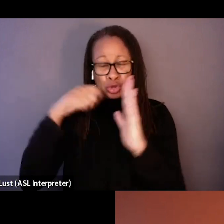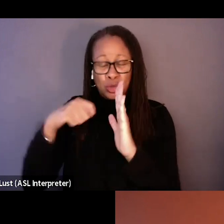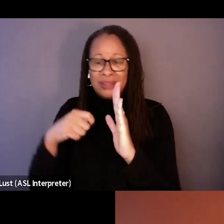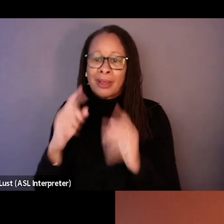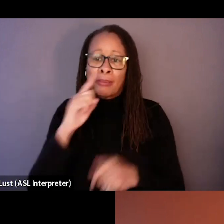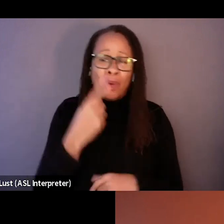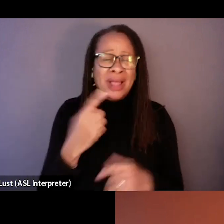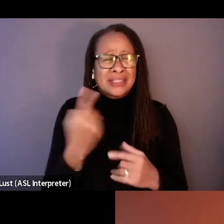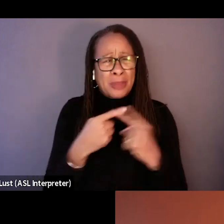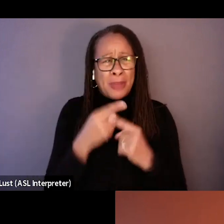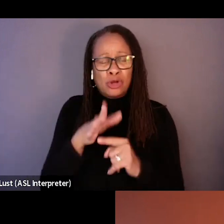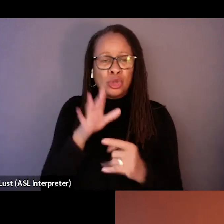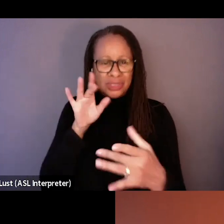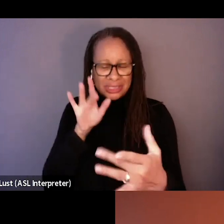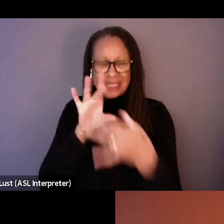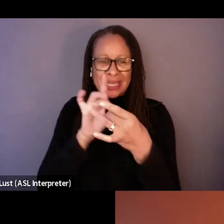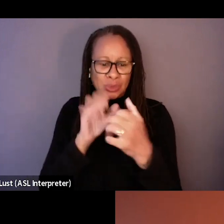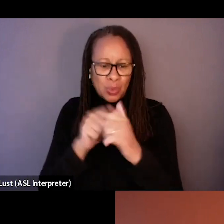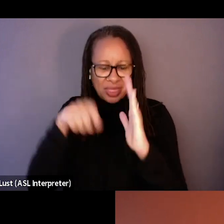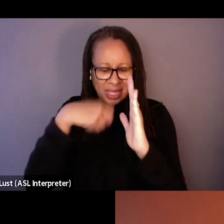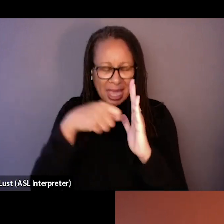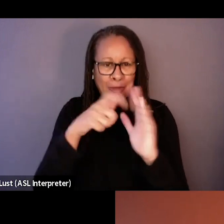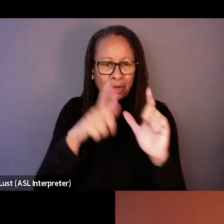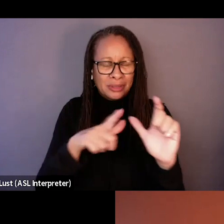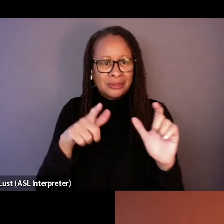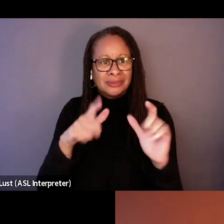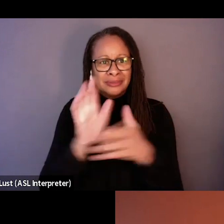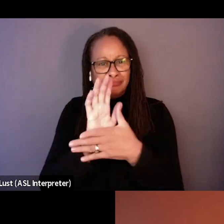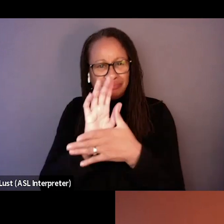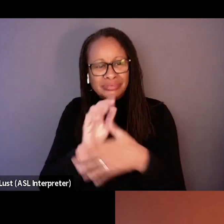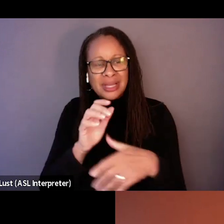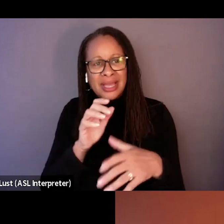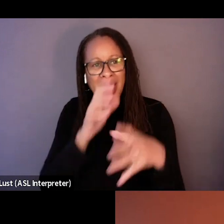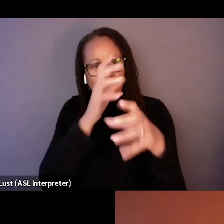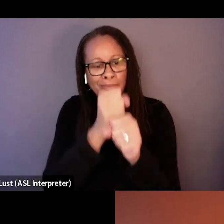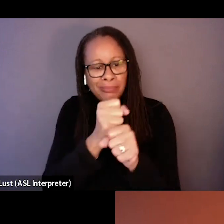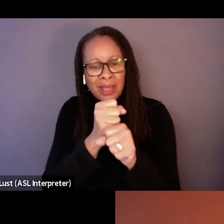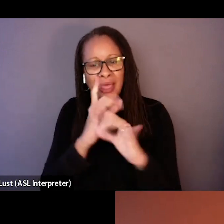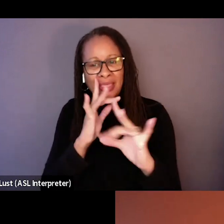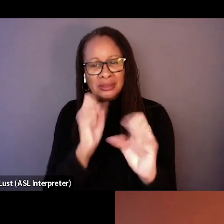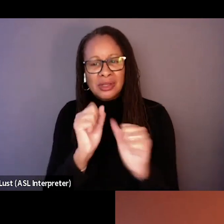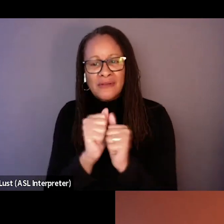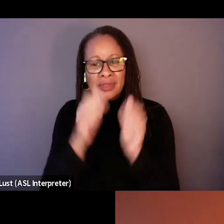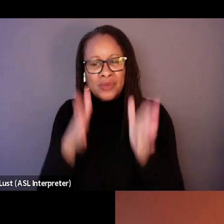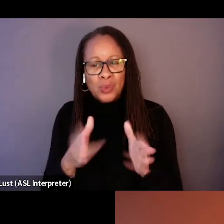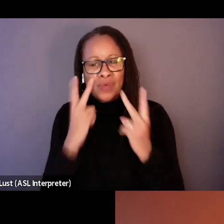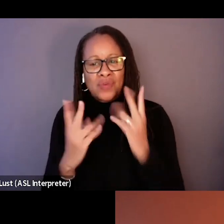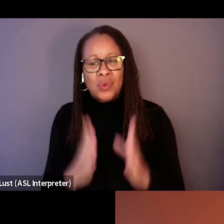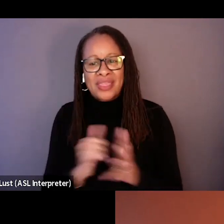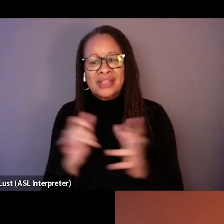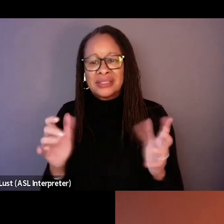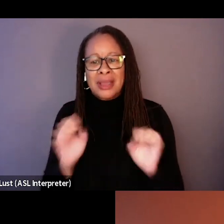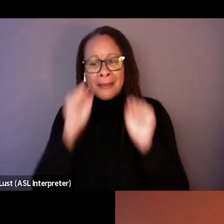through the camera and, and seizing the viewer. I mean, that, that's such a remarkable